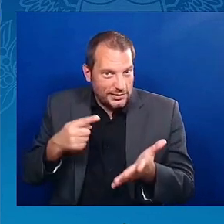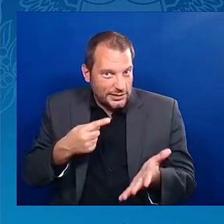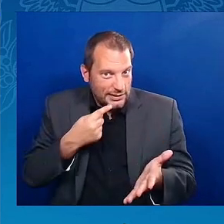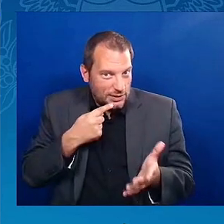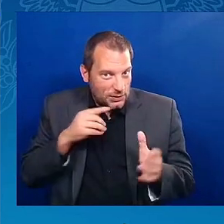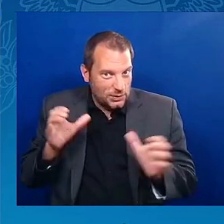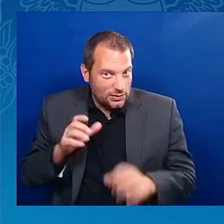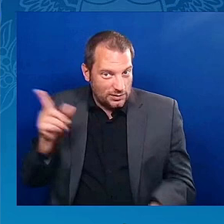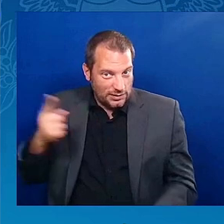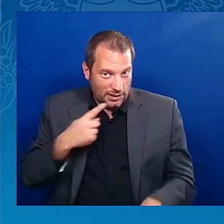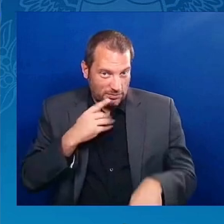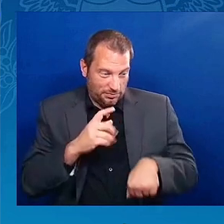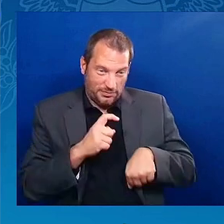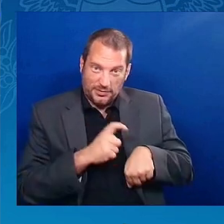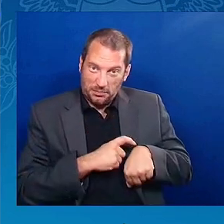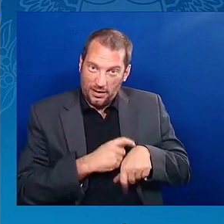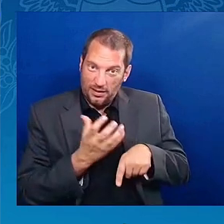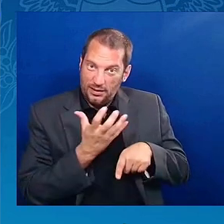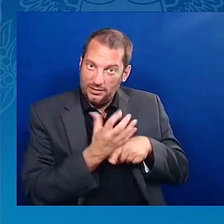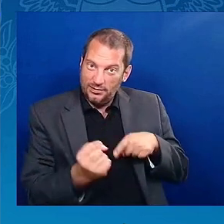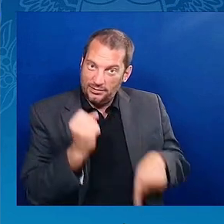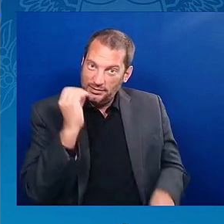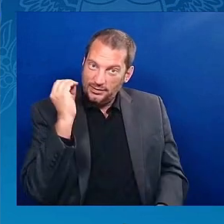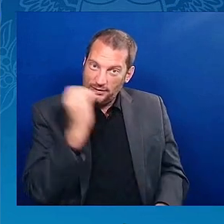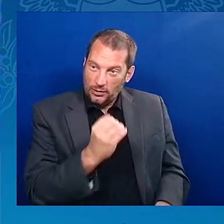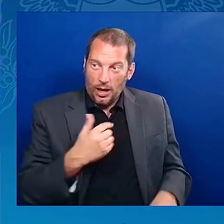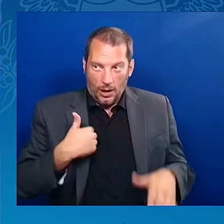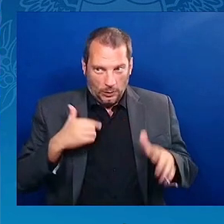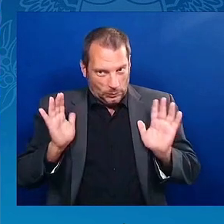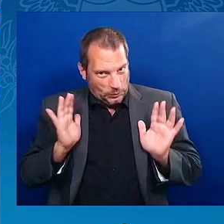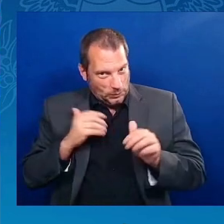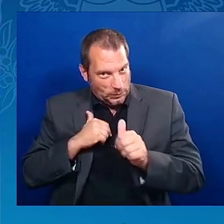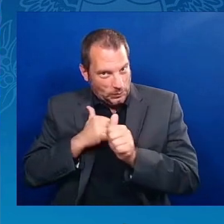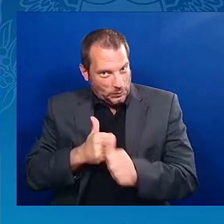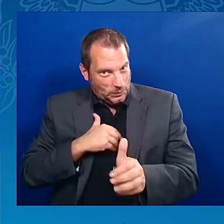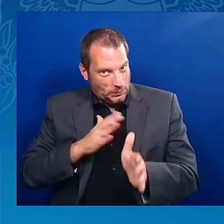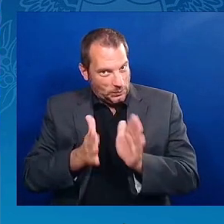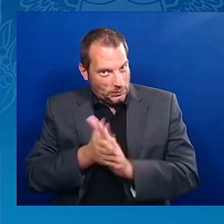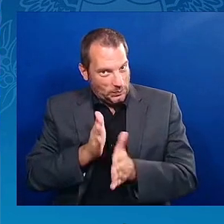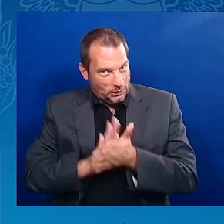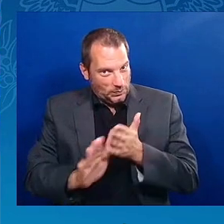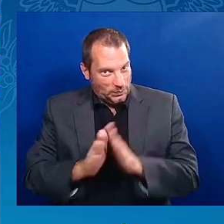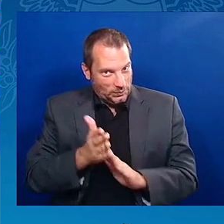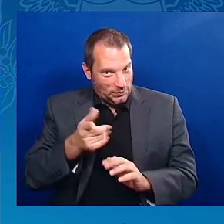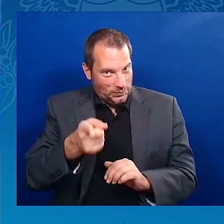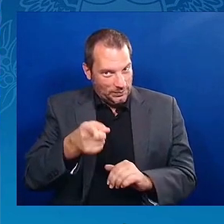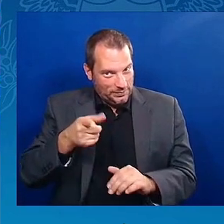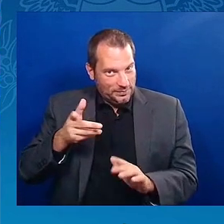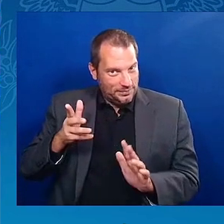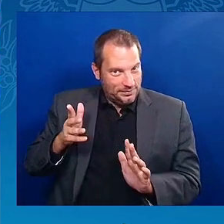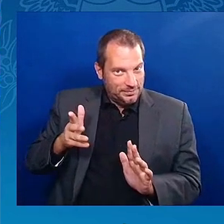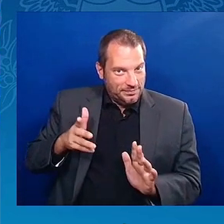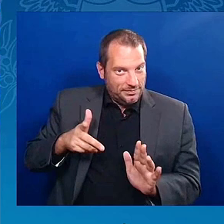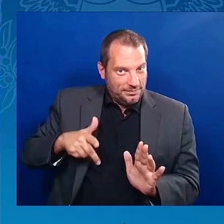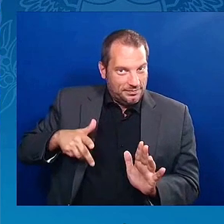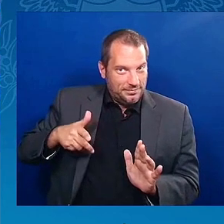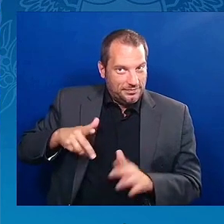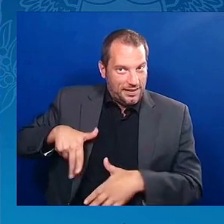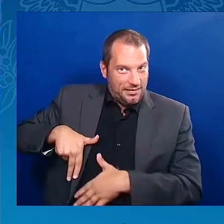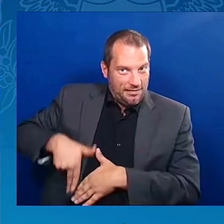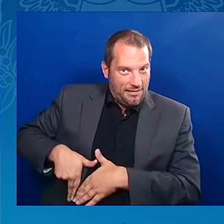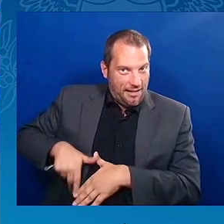pistols, because I've completed my task. Listen, I've been in rooms like this before.